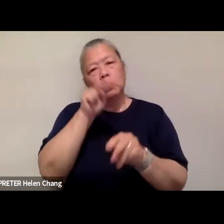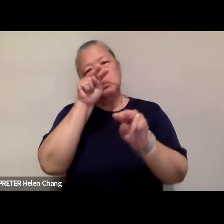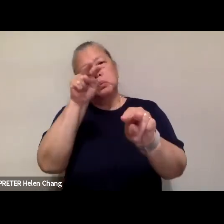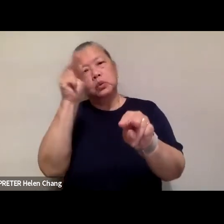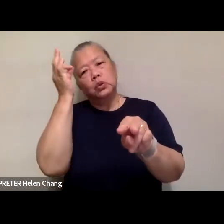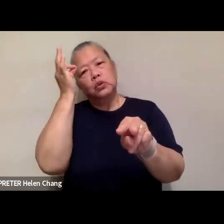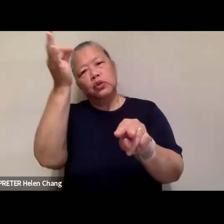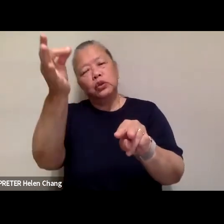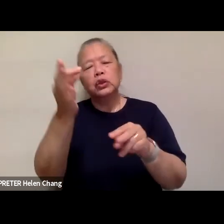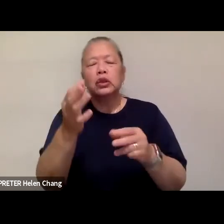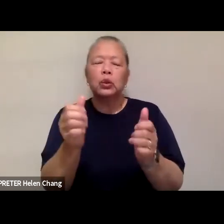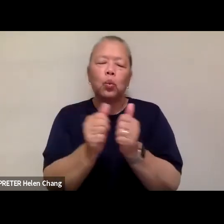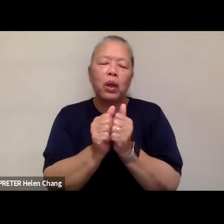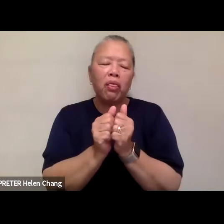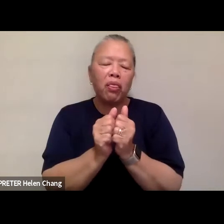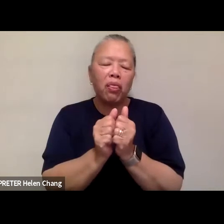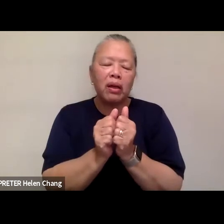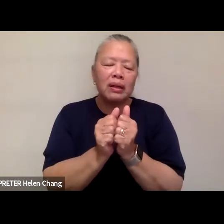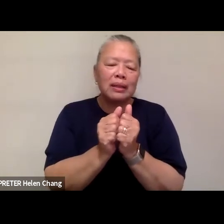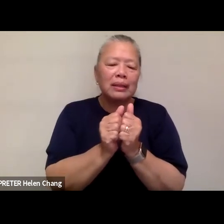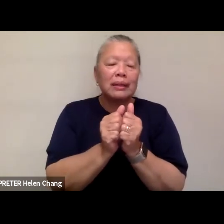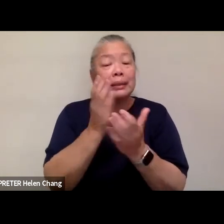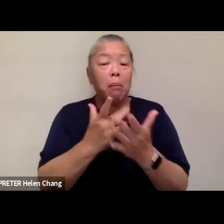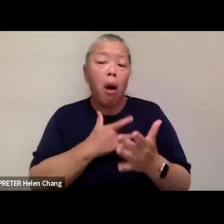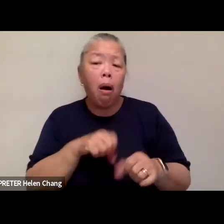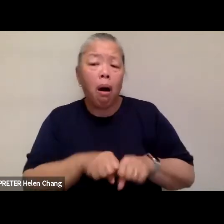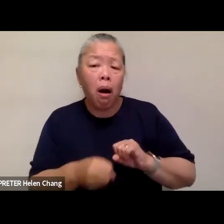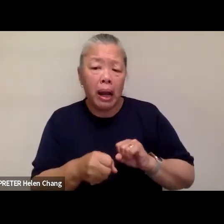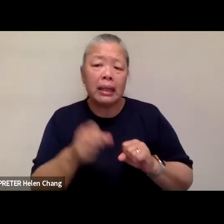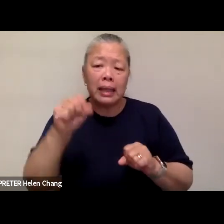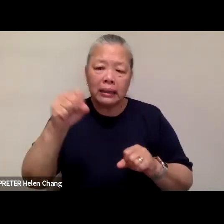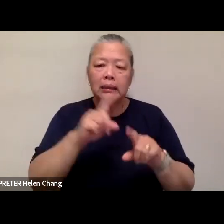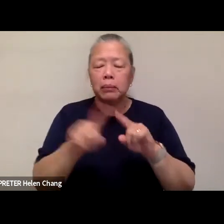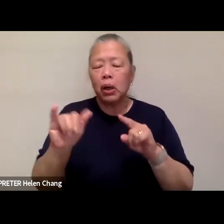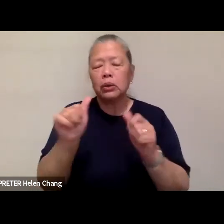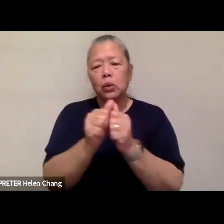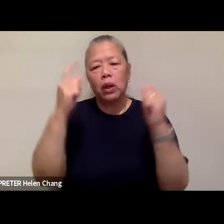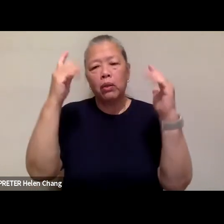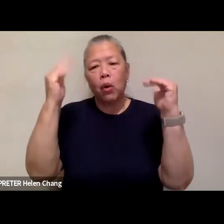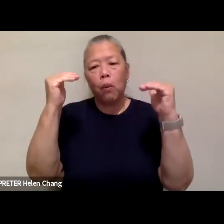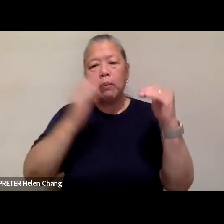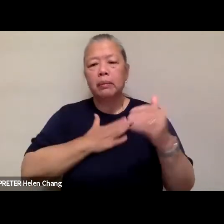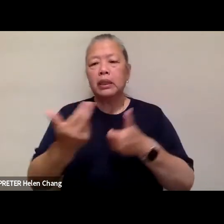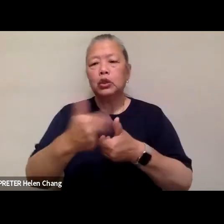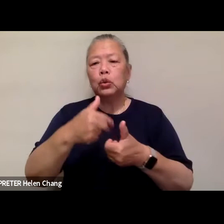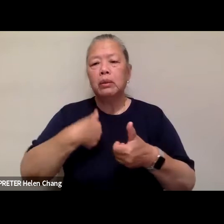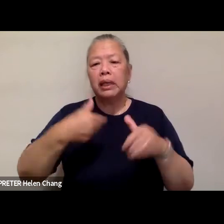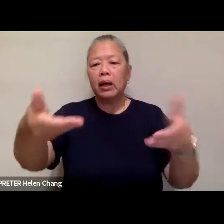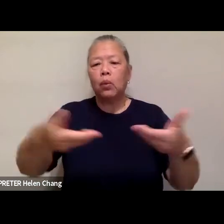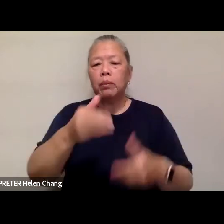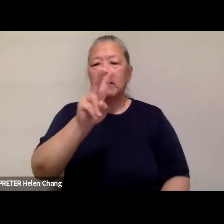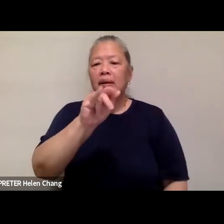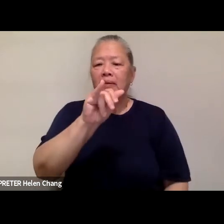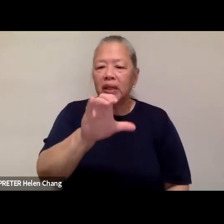with some, you know, heartache, but also with some hope. So please join me in welcoming Vic